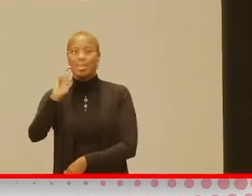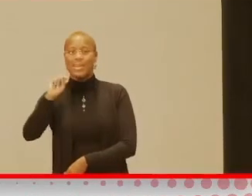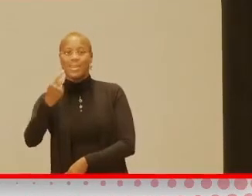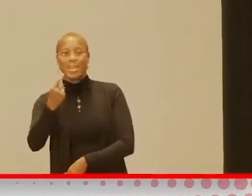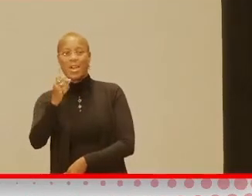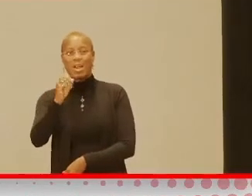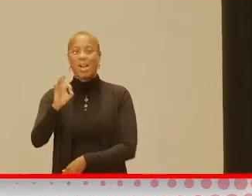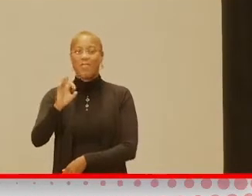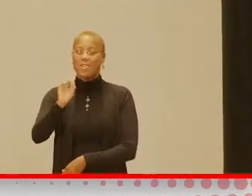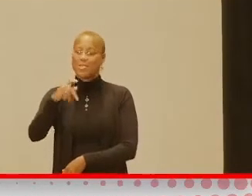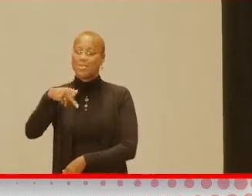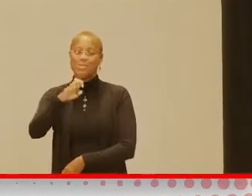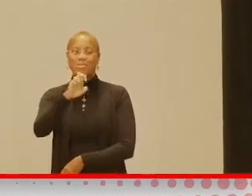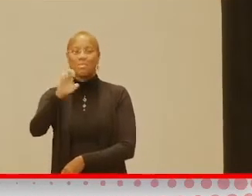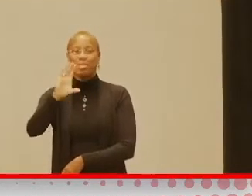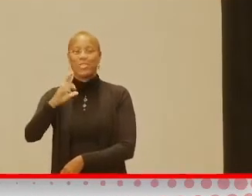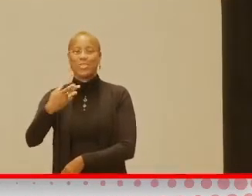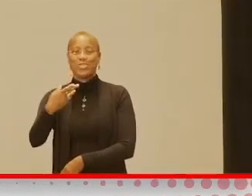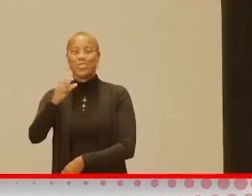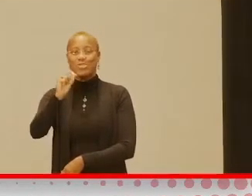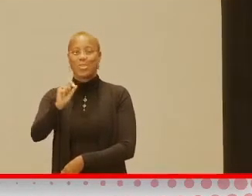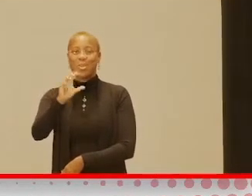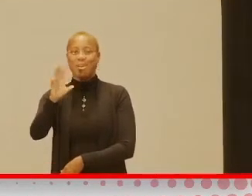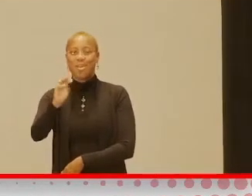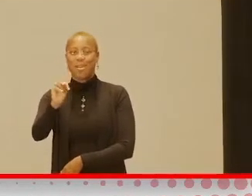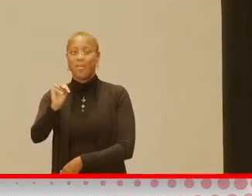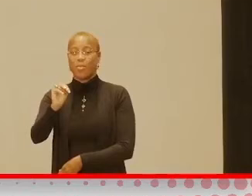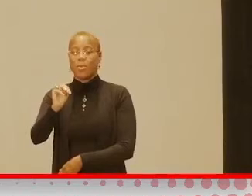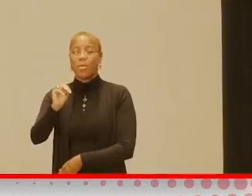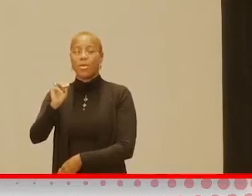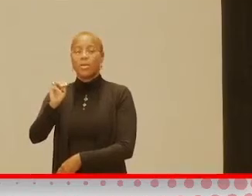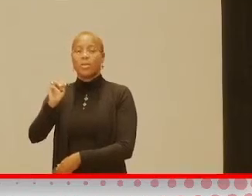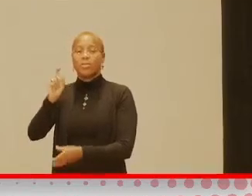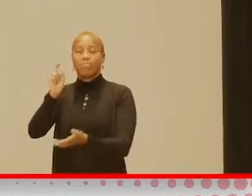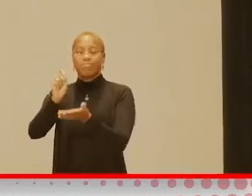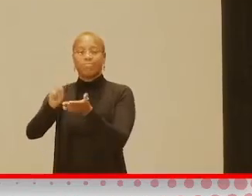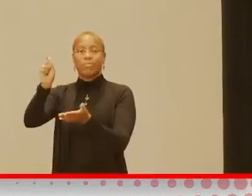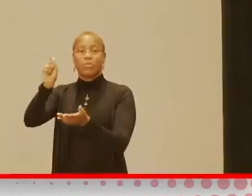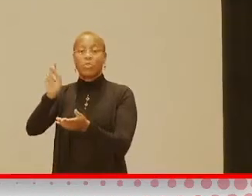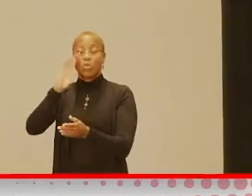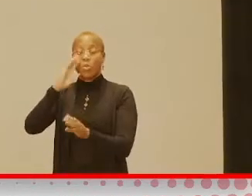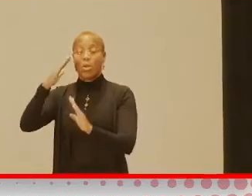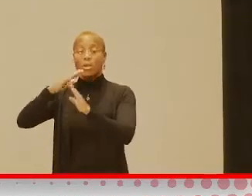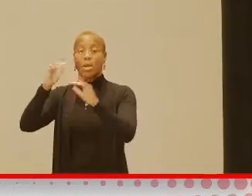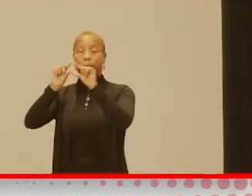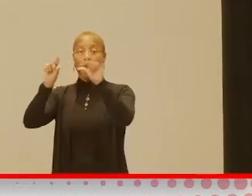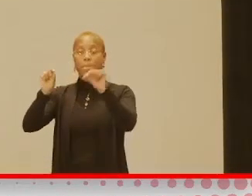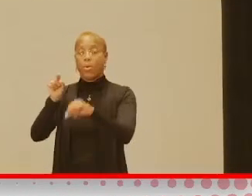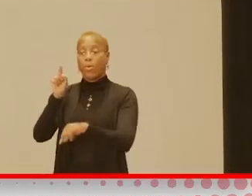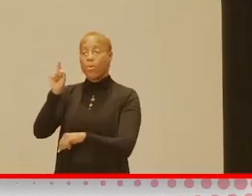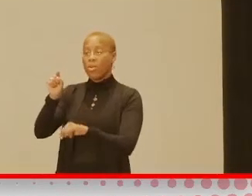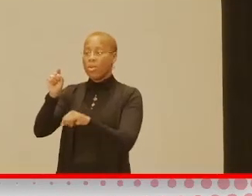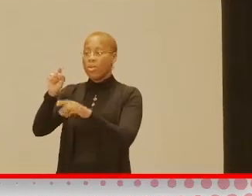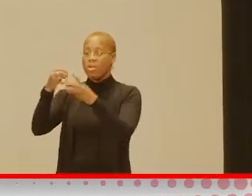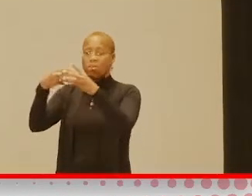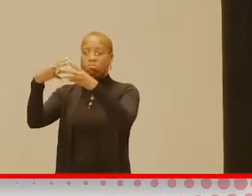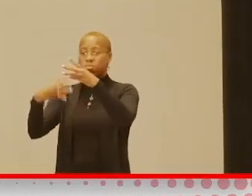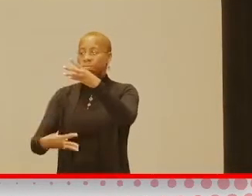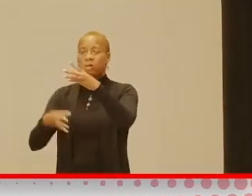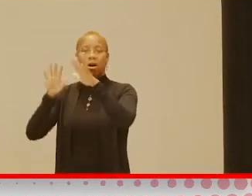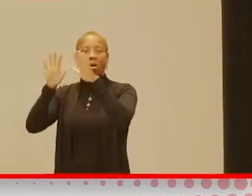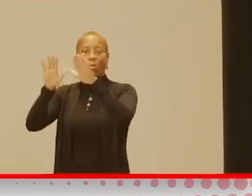So bookmark that, and if you go up to materials exchange in their top bar, there's a lot of great ideas for